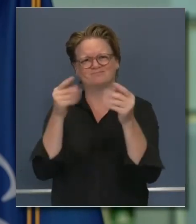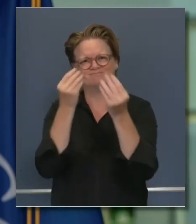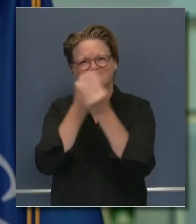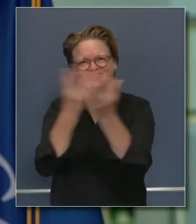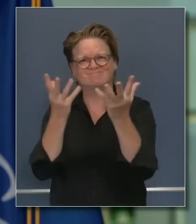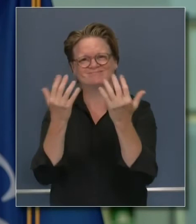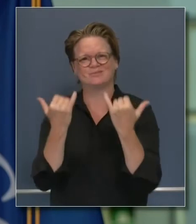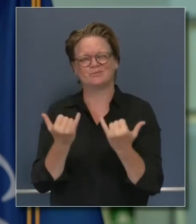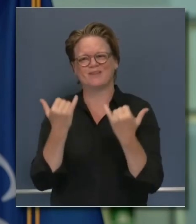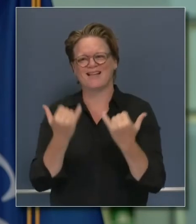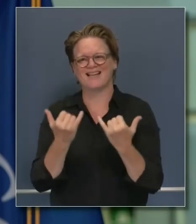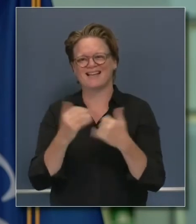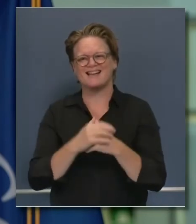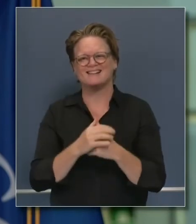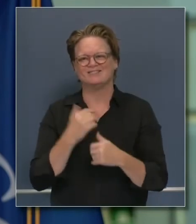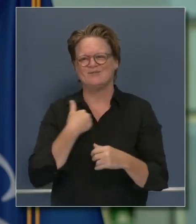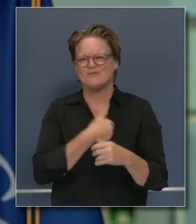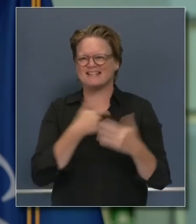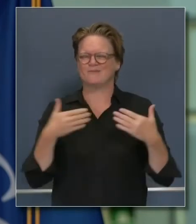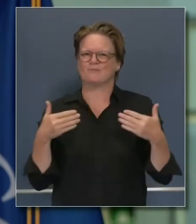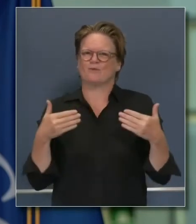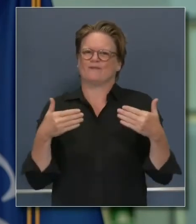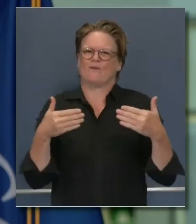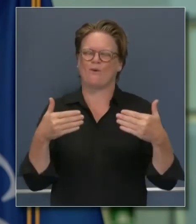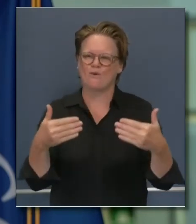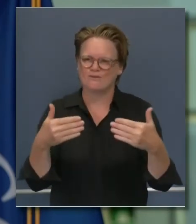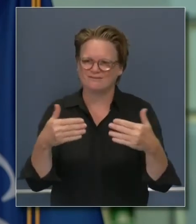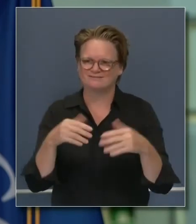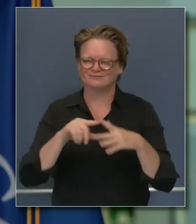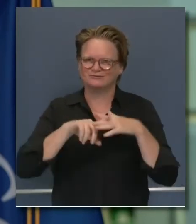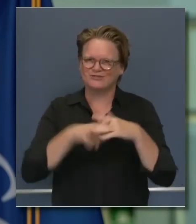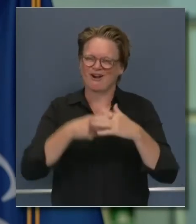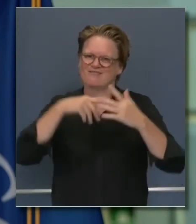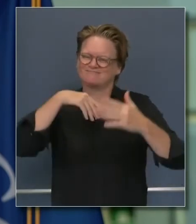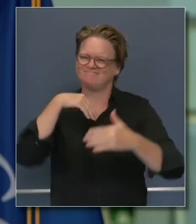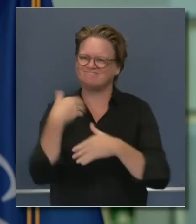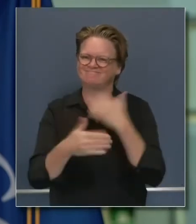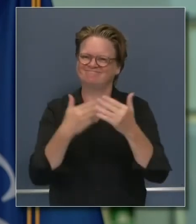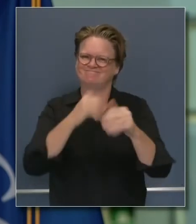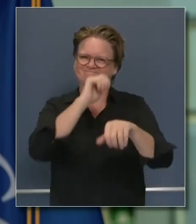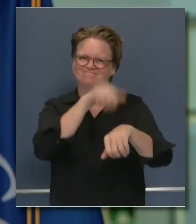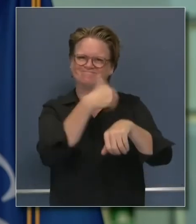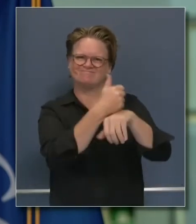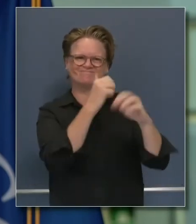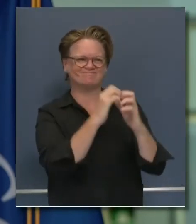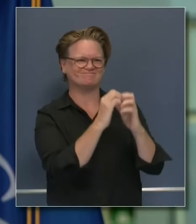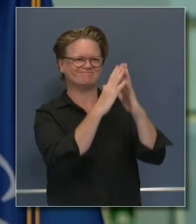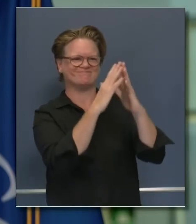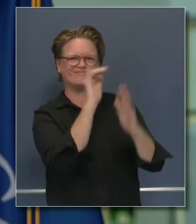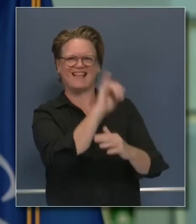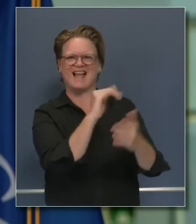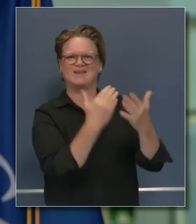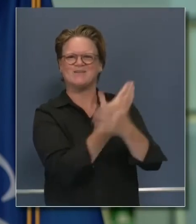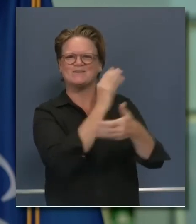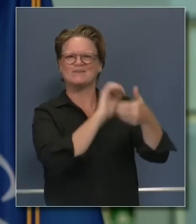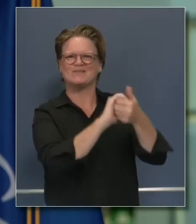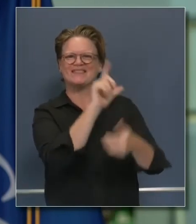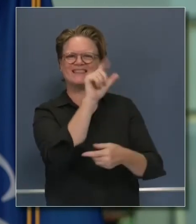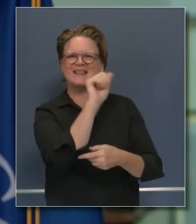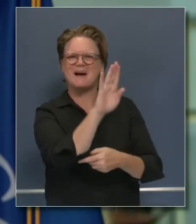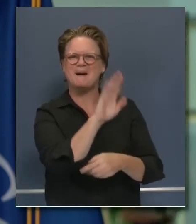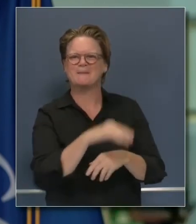announcement so that we can move forward to do just that. And again, very gratified by the support of key members of the California legislature.